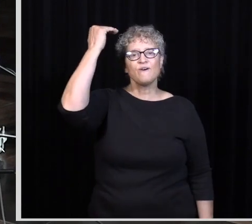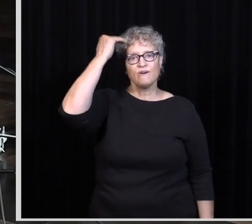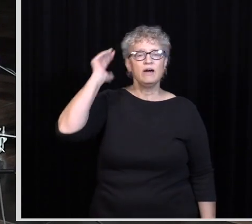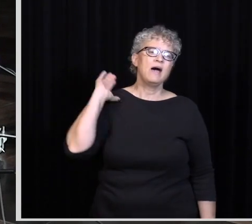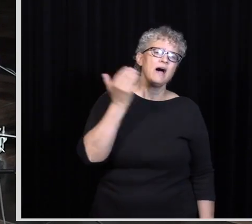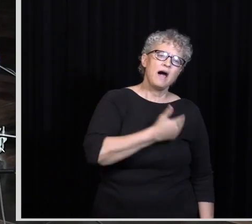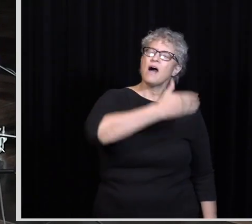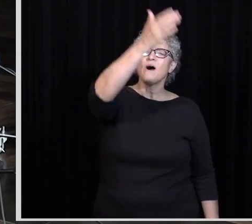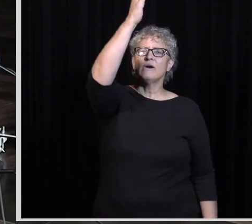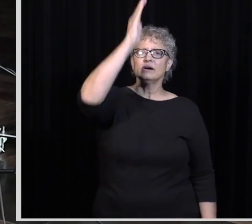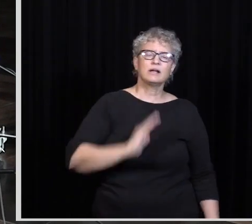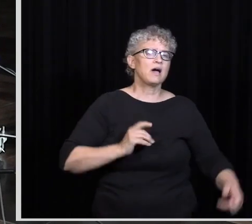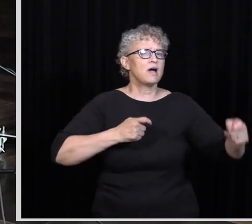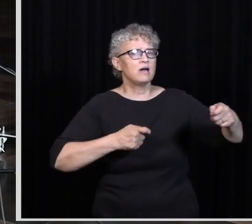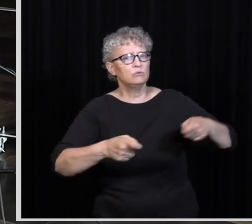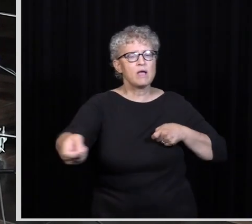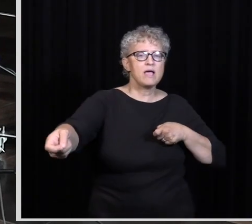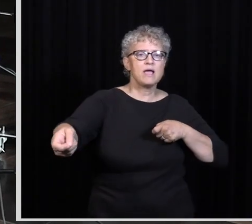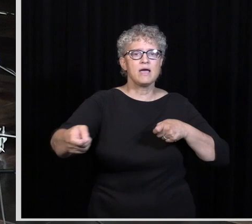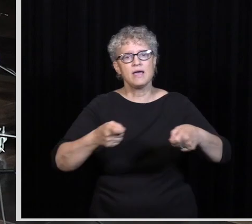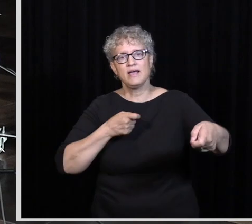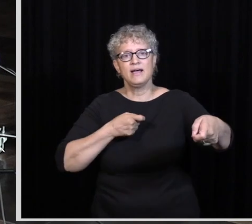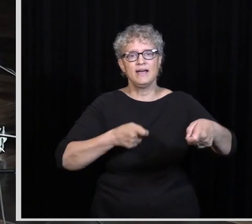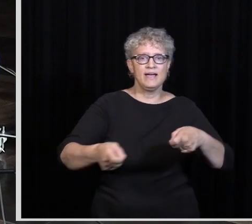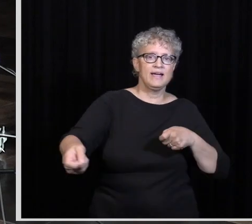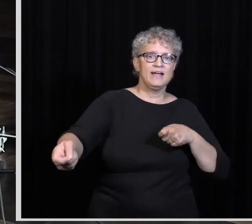Our God Praise